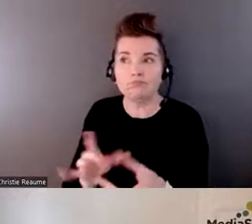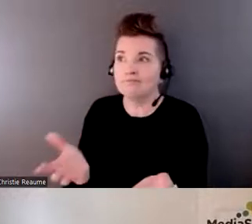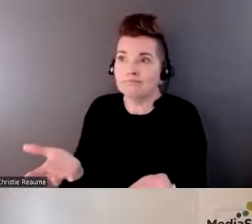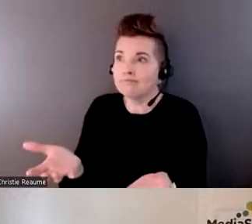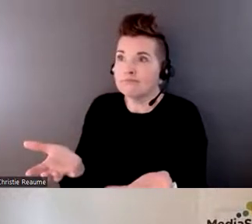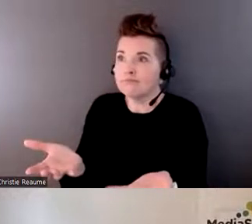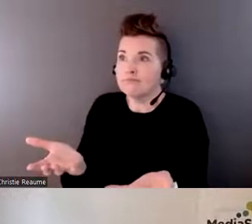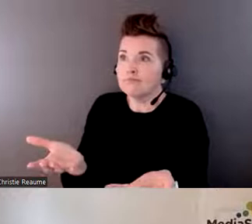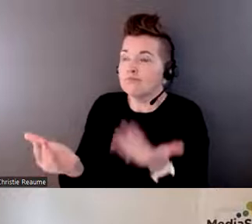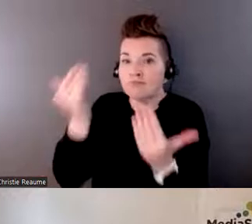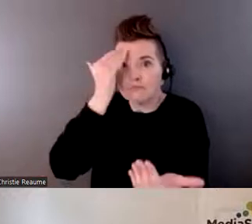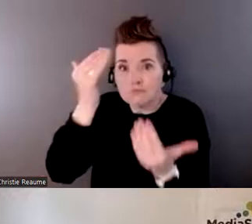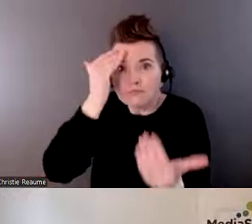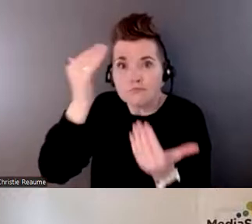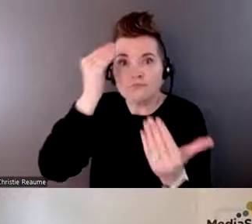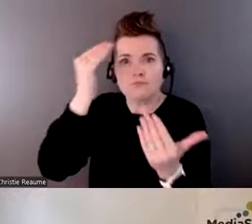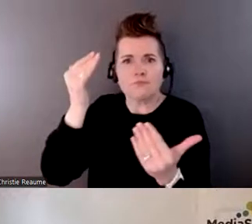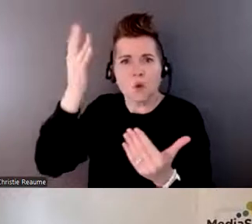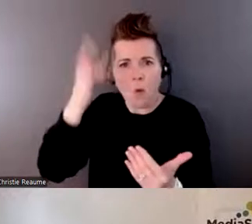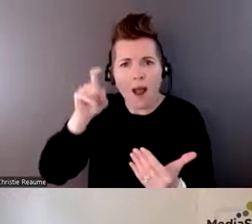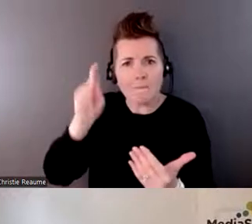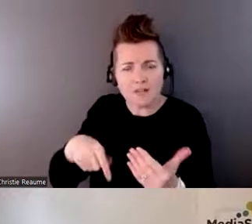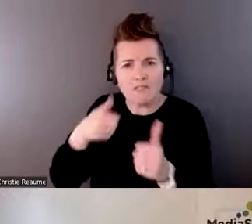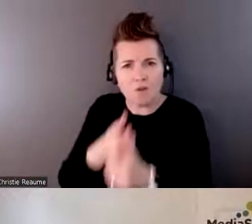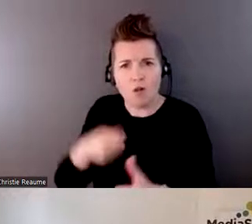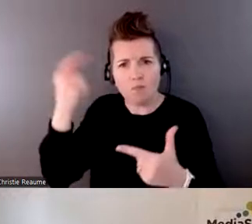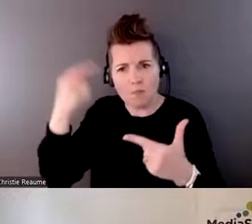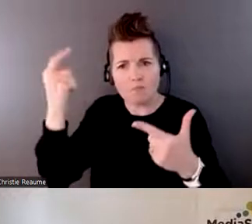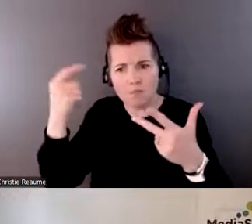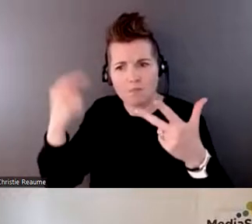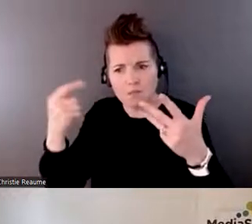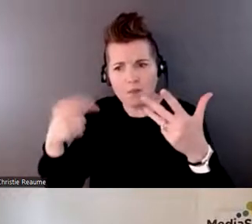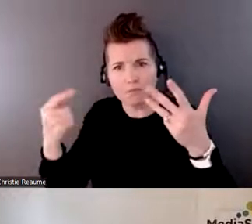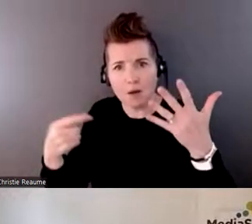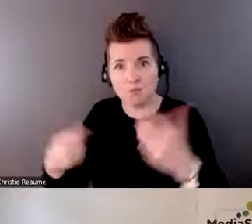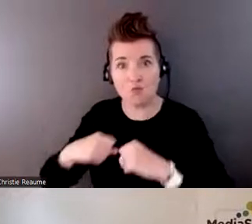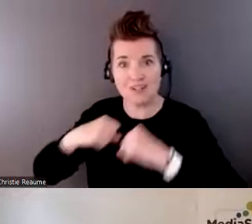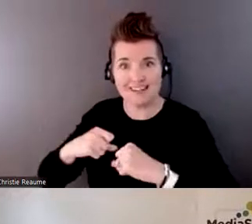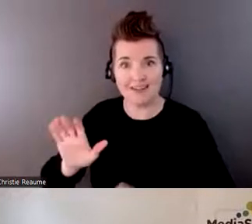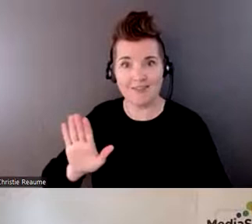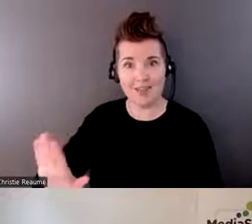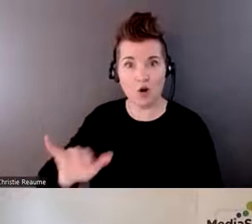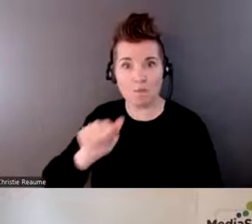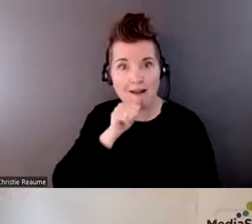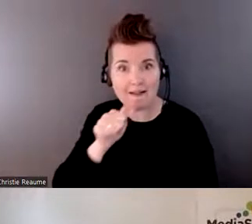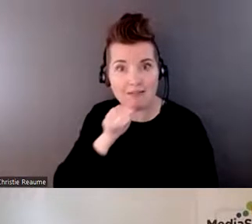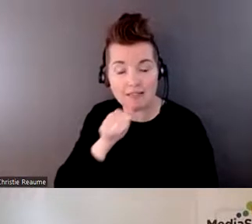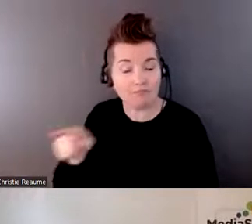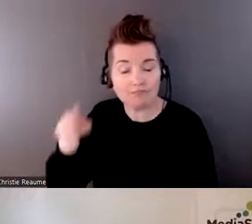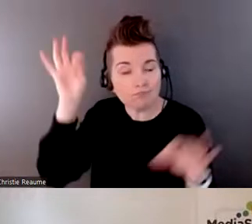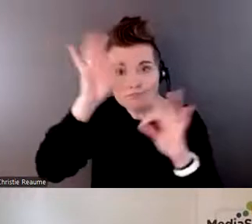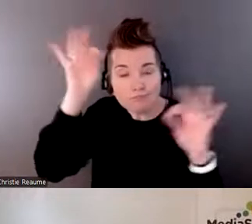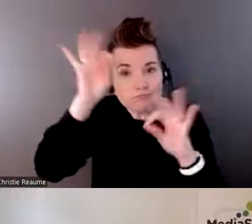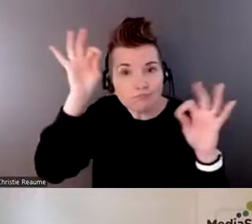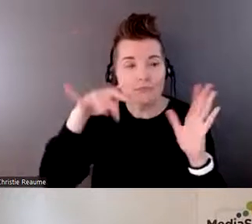knowledge behind why certain things need to be done a certain way to protect the residents' privacy. So things like not necessarily having